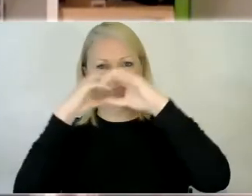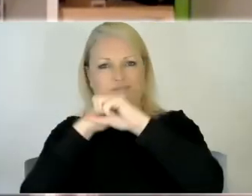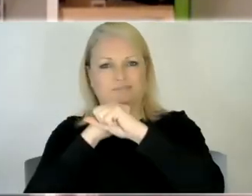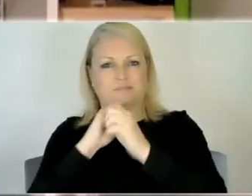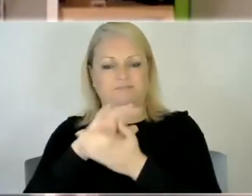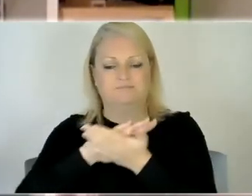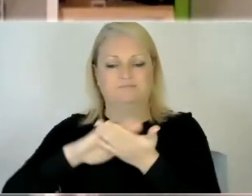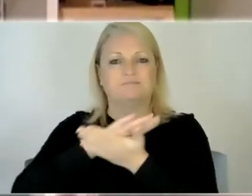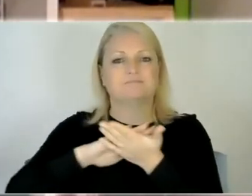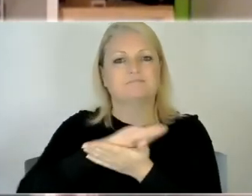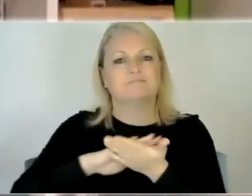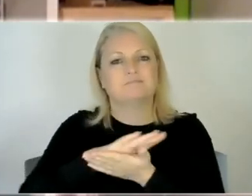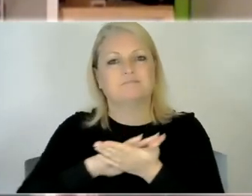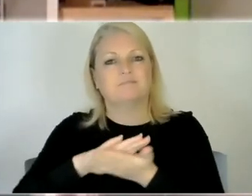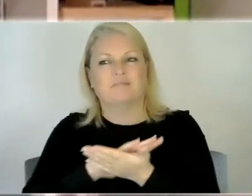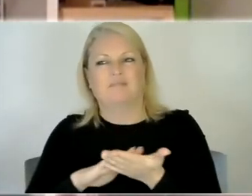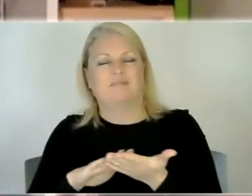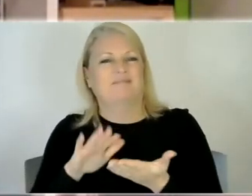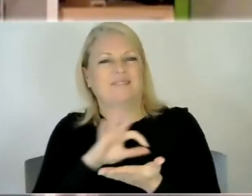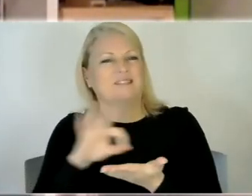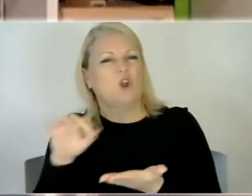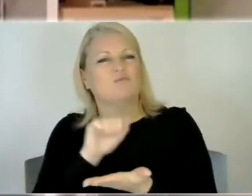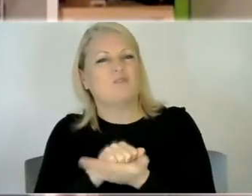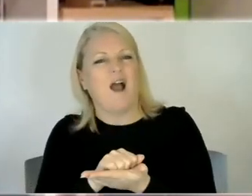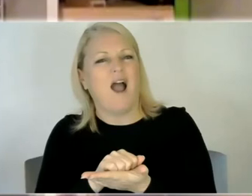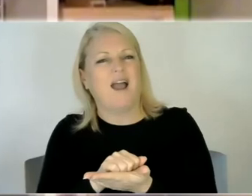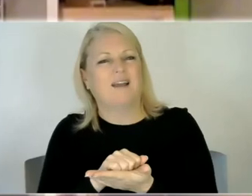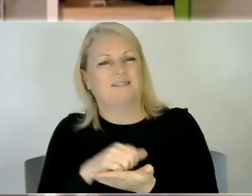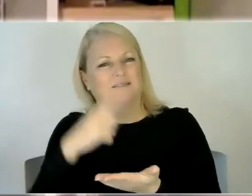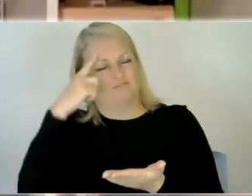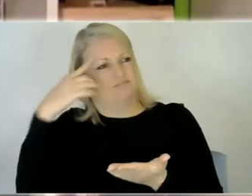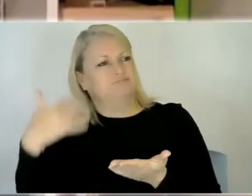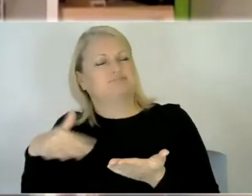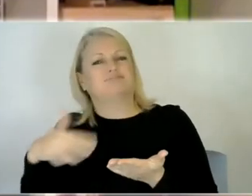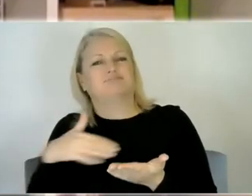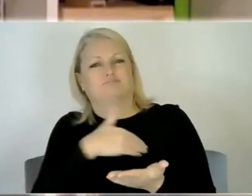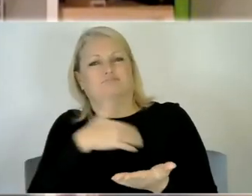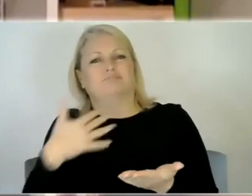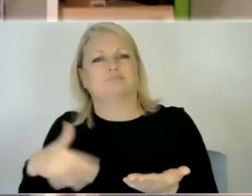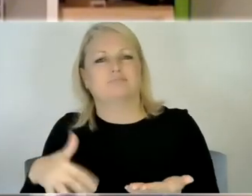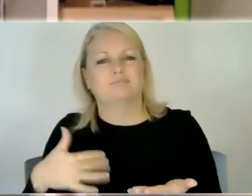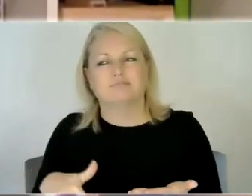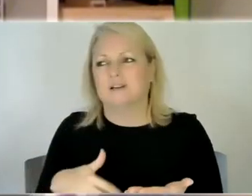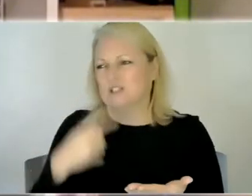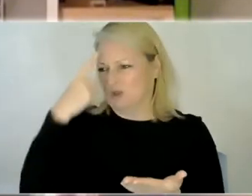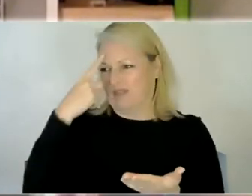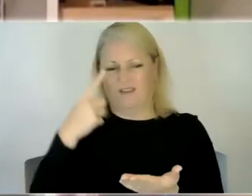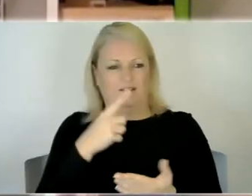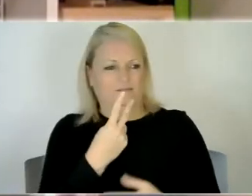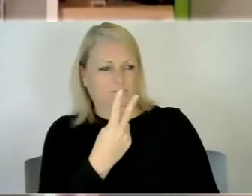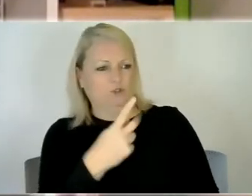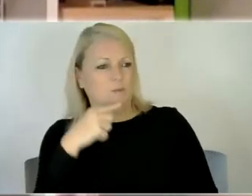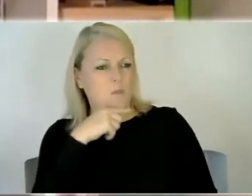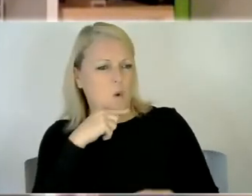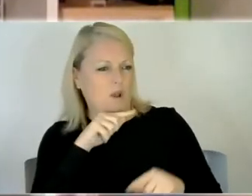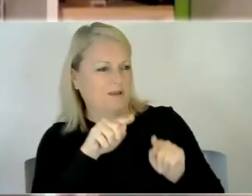live it's not you know uh but it felt almost too painful to to imagine you know because